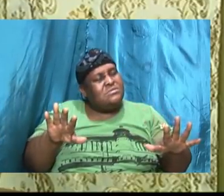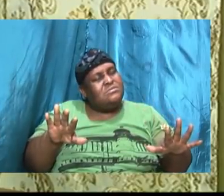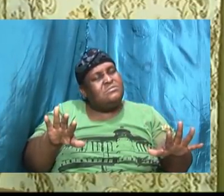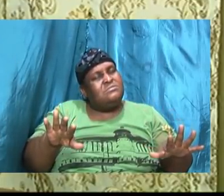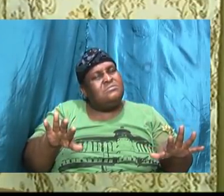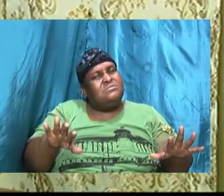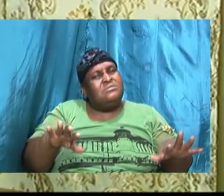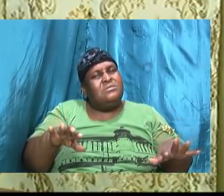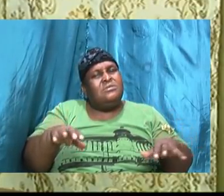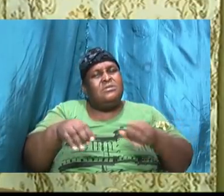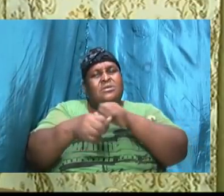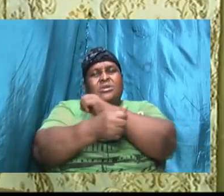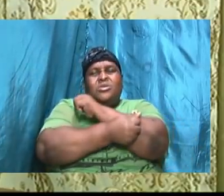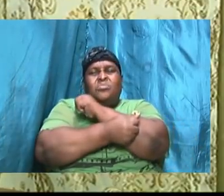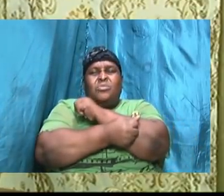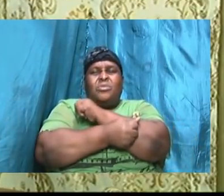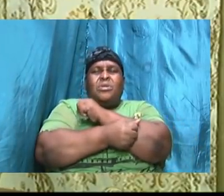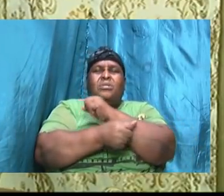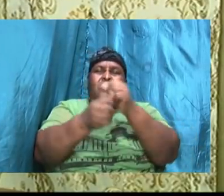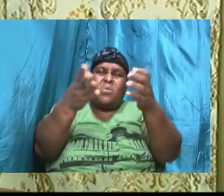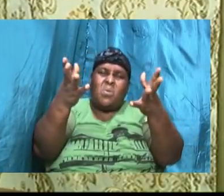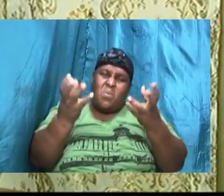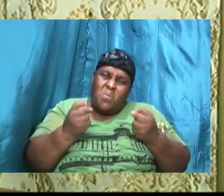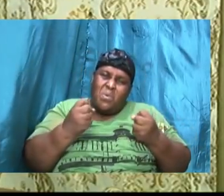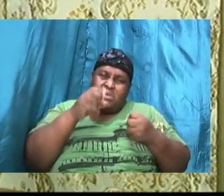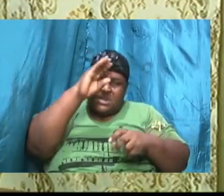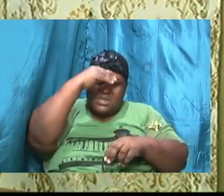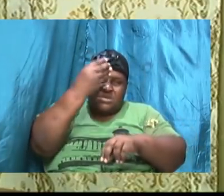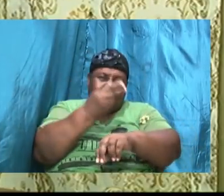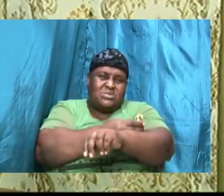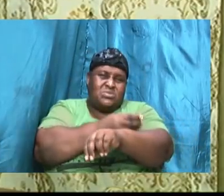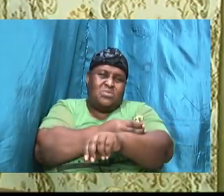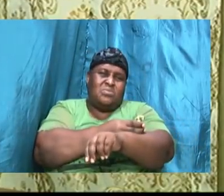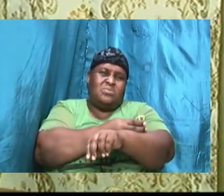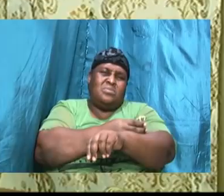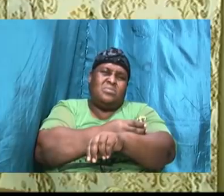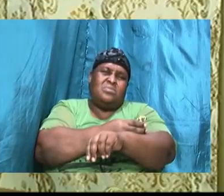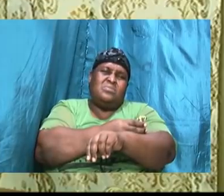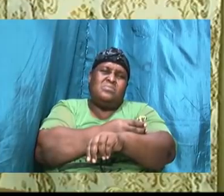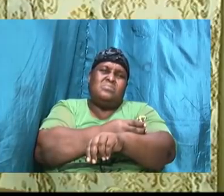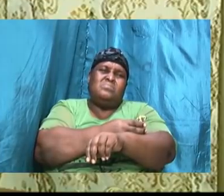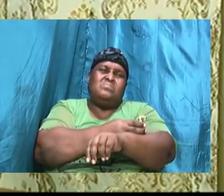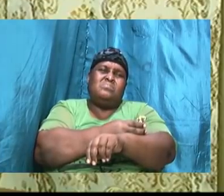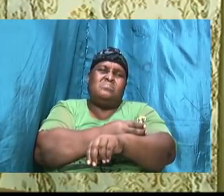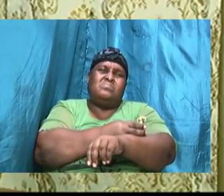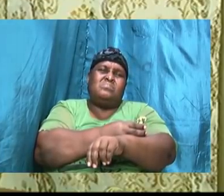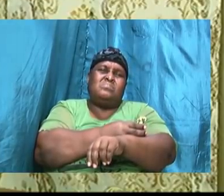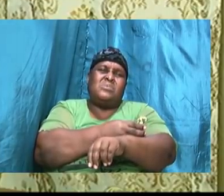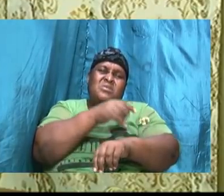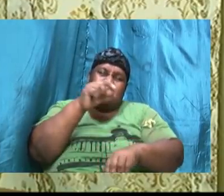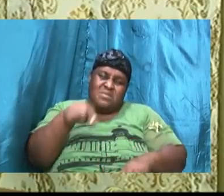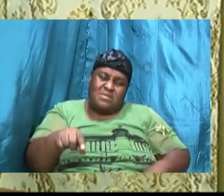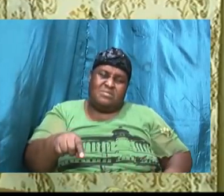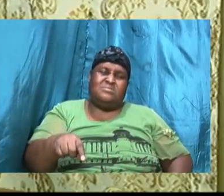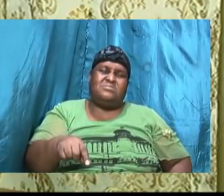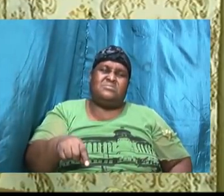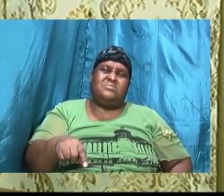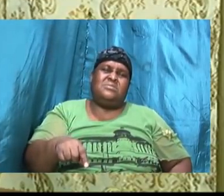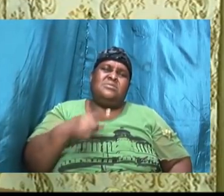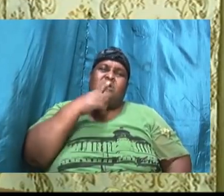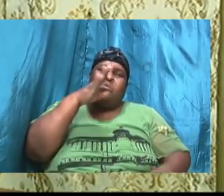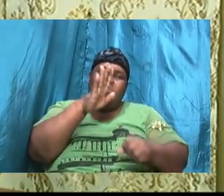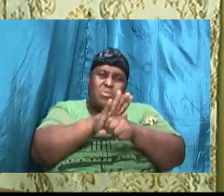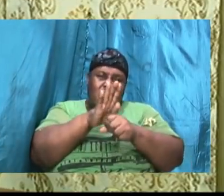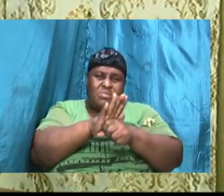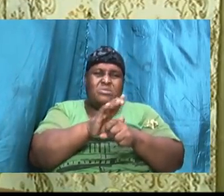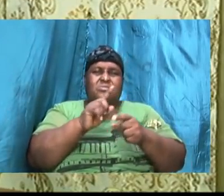he wanted an offspring of his own lions and this was promised